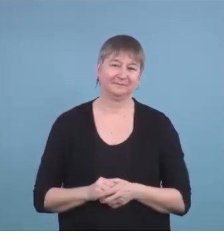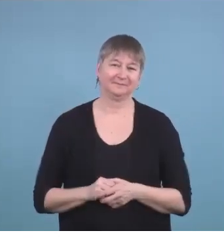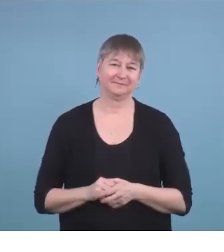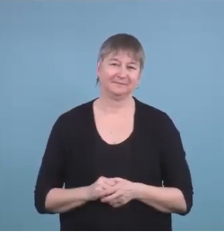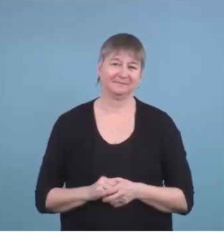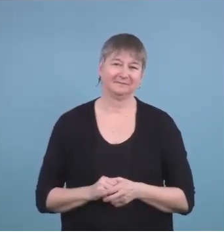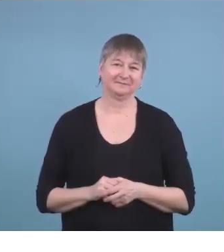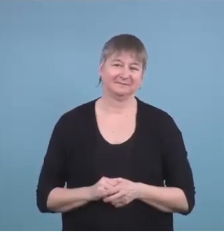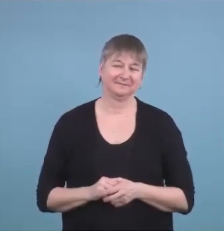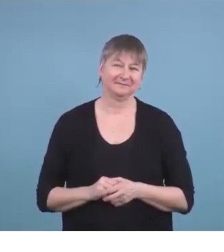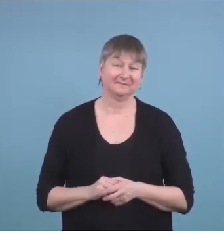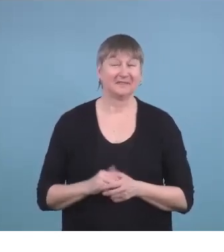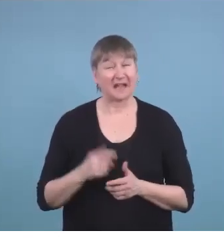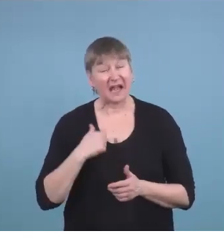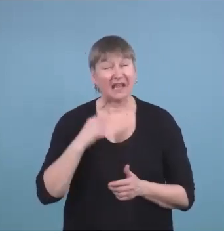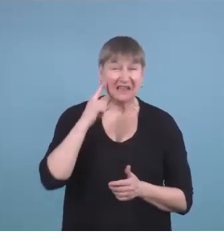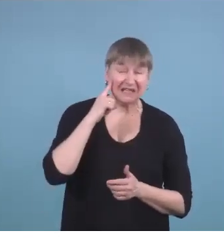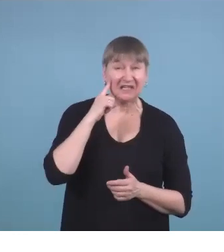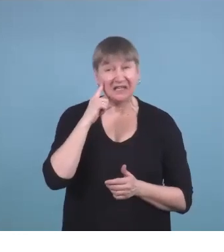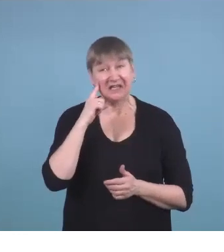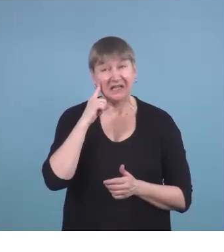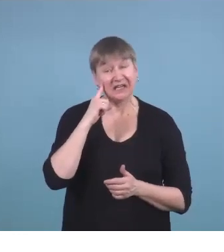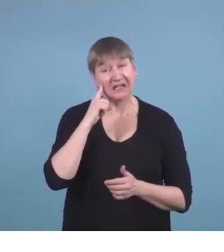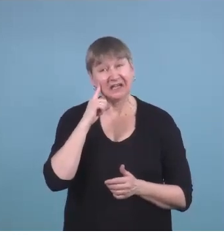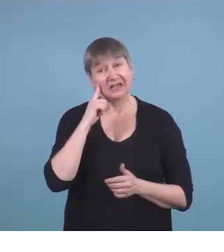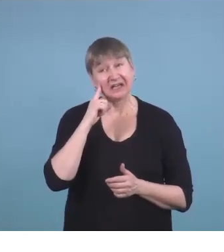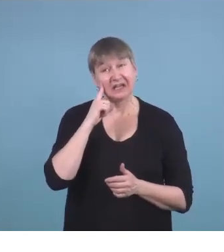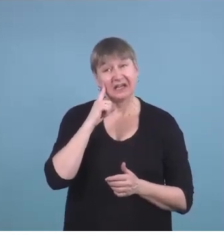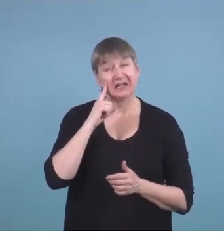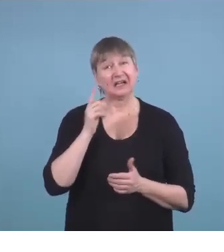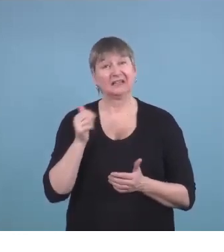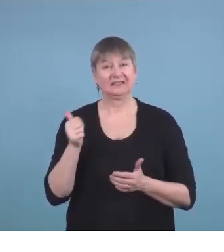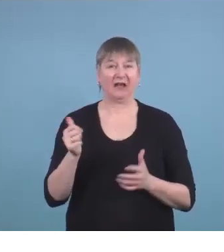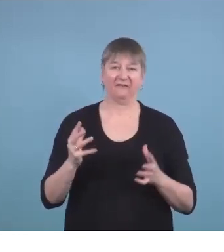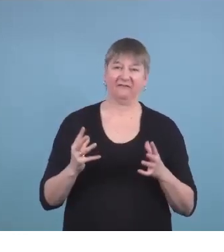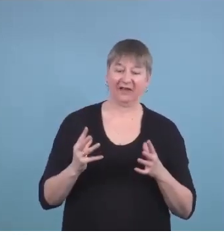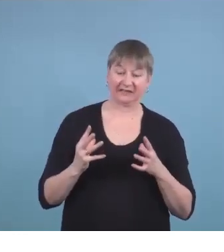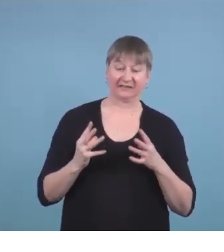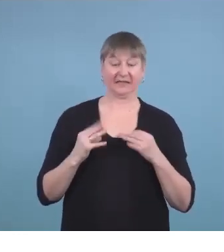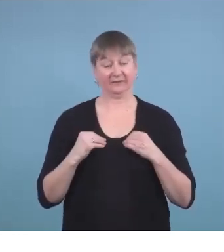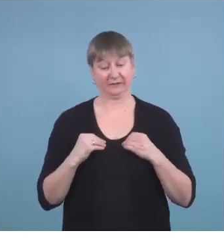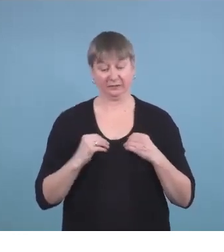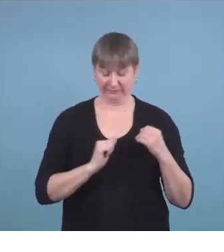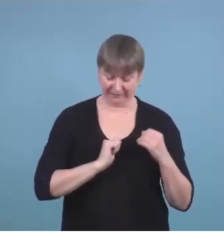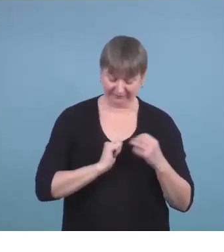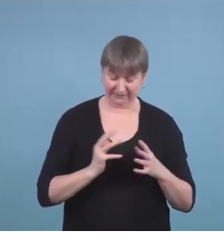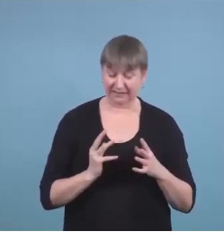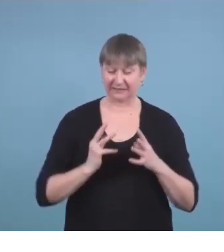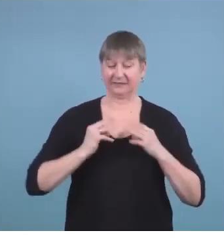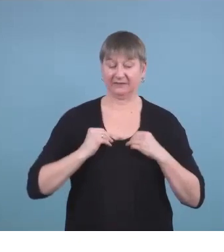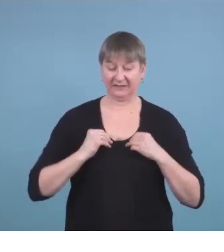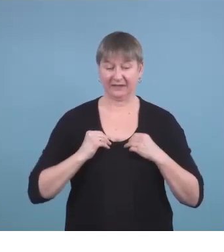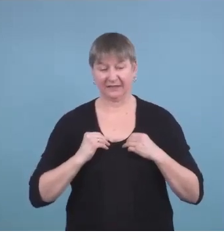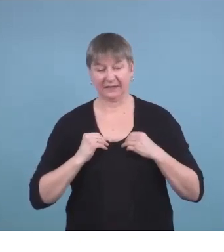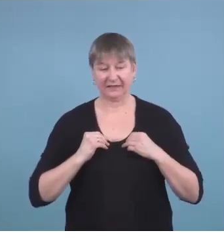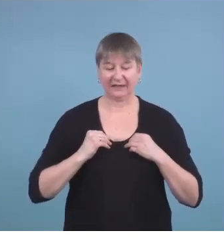And I think a big part of that self-acceptance can be one of the reasons that we find some of our students